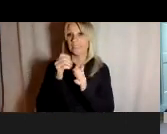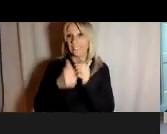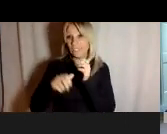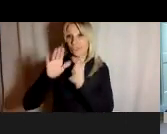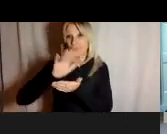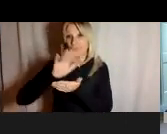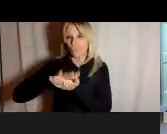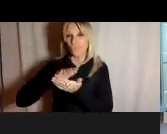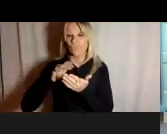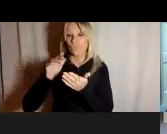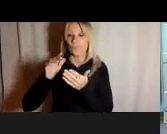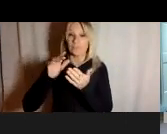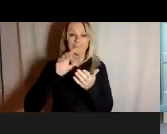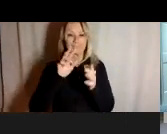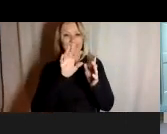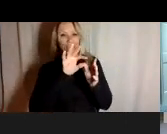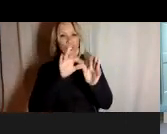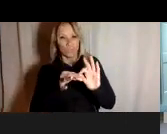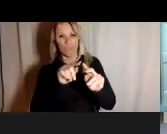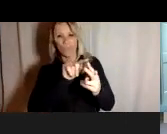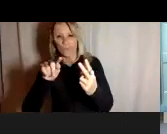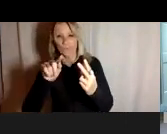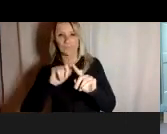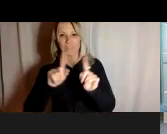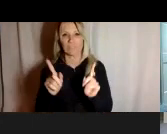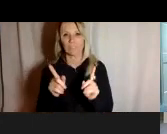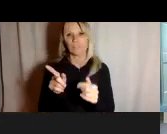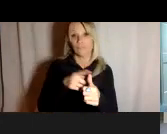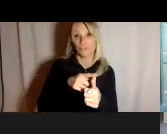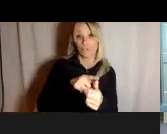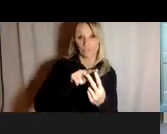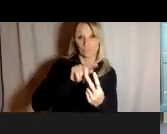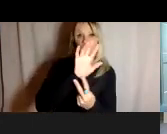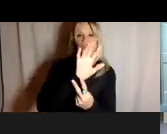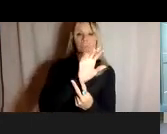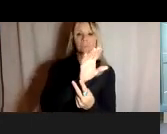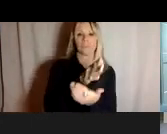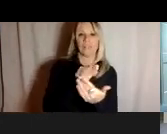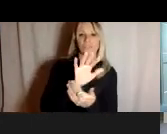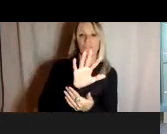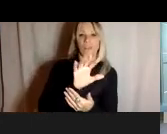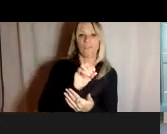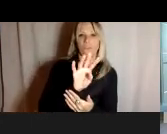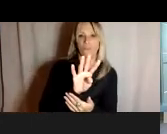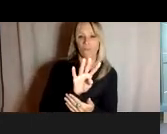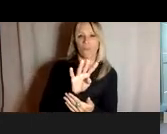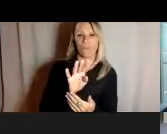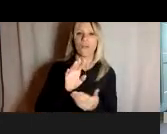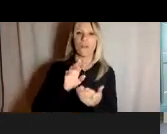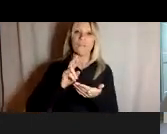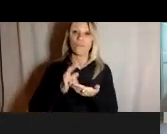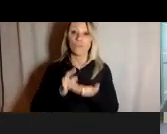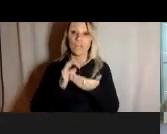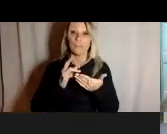federal laws the first one is section 504 section 504 of the rehabilitation act of 1973